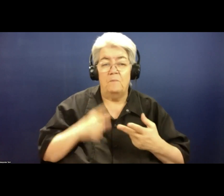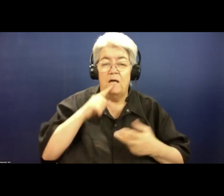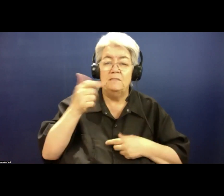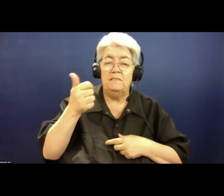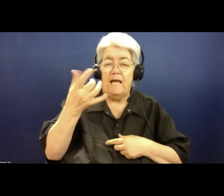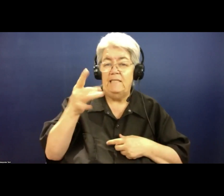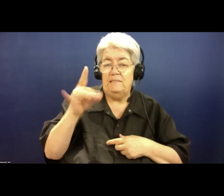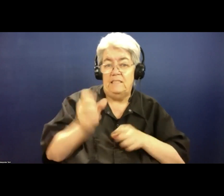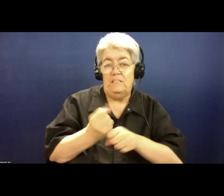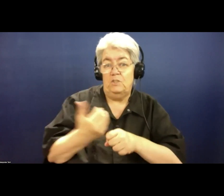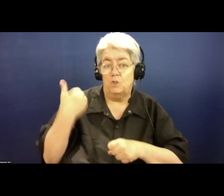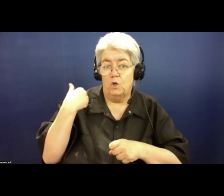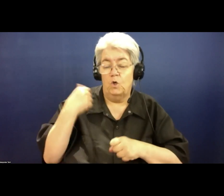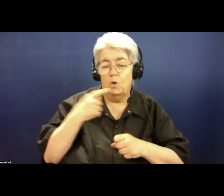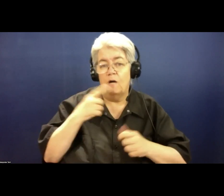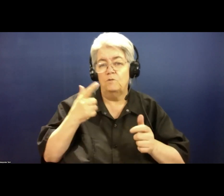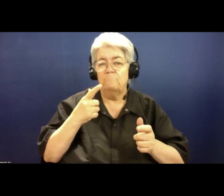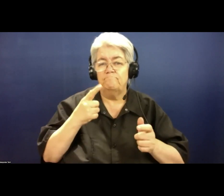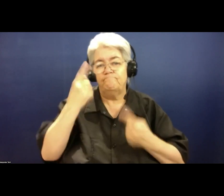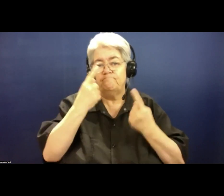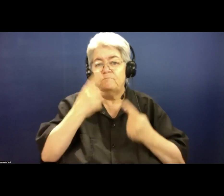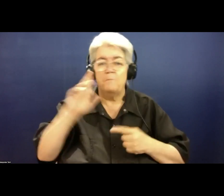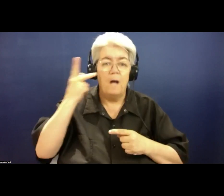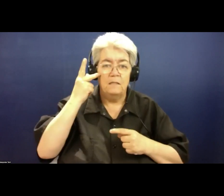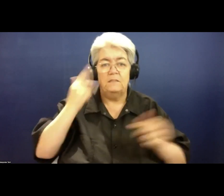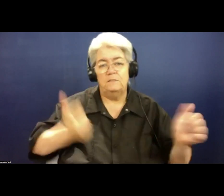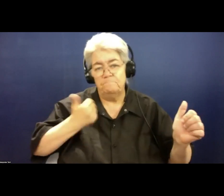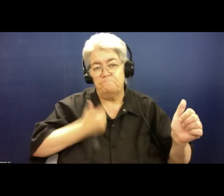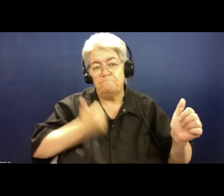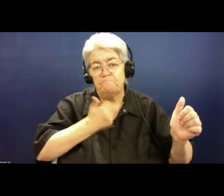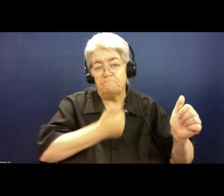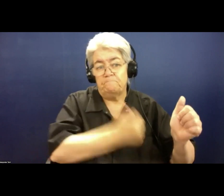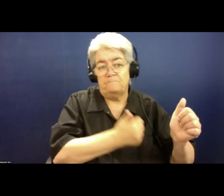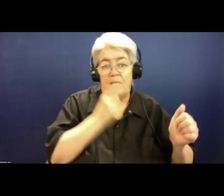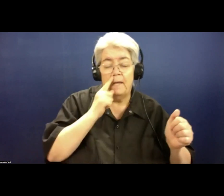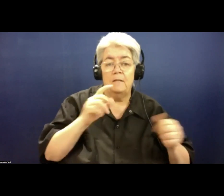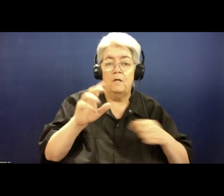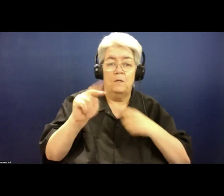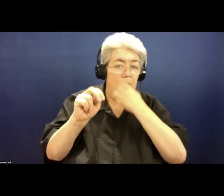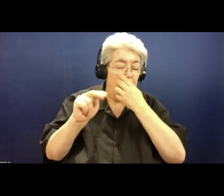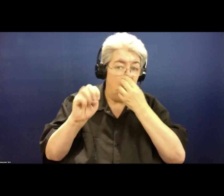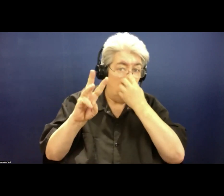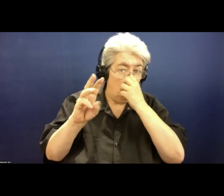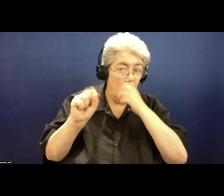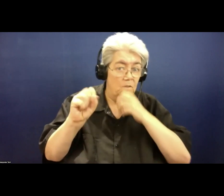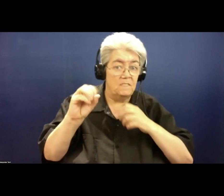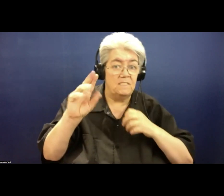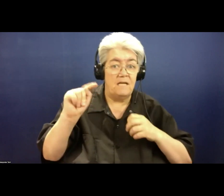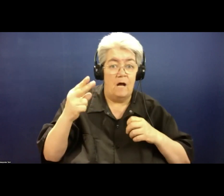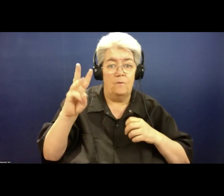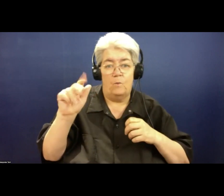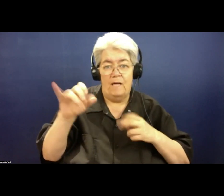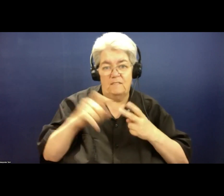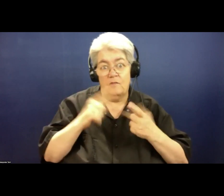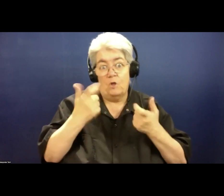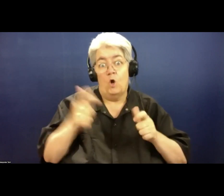was pursuing what was a reasonably successful career in politics here in the state of New South Wales, which is the largest state in Australia, on